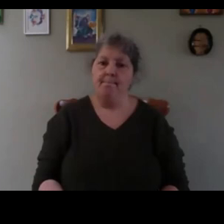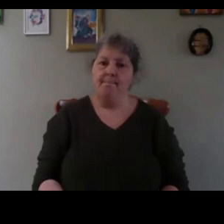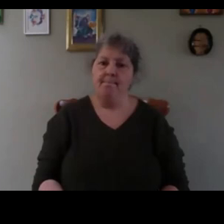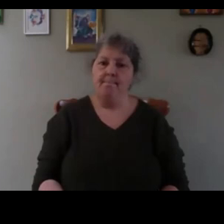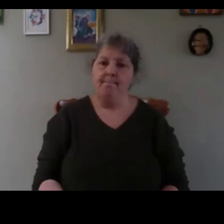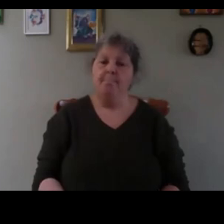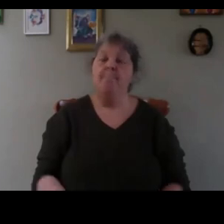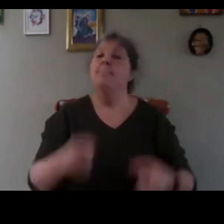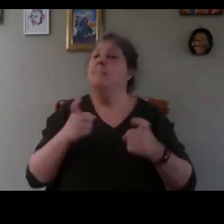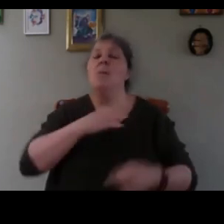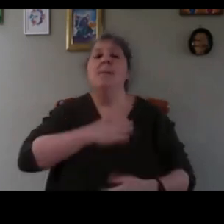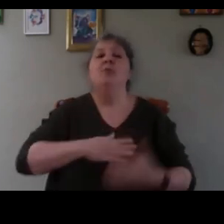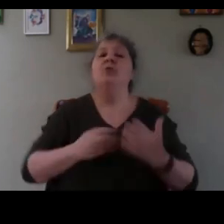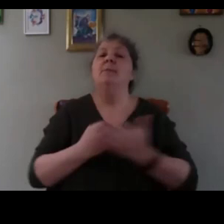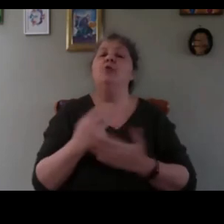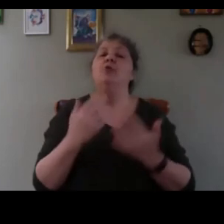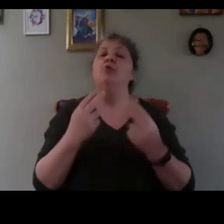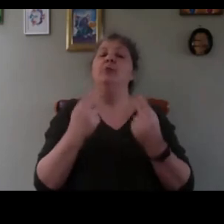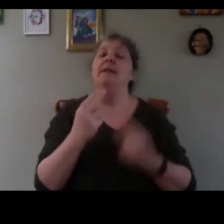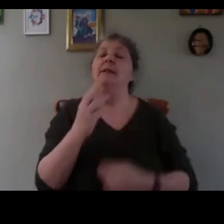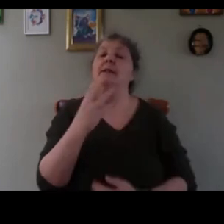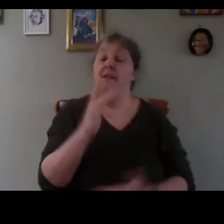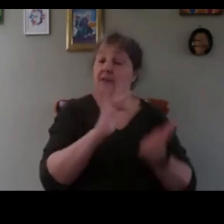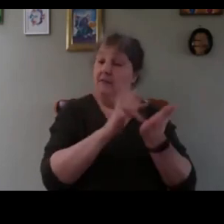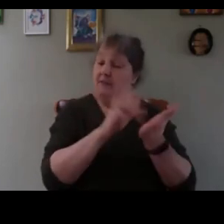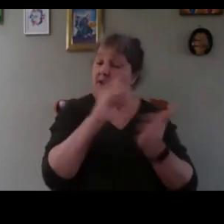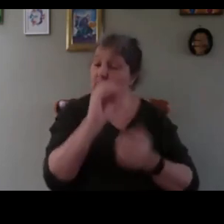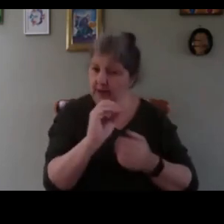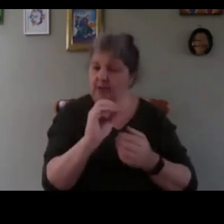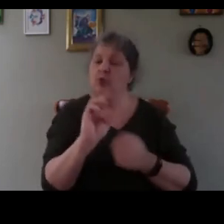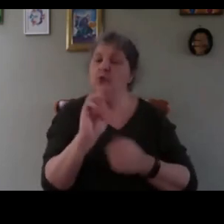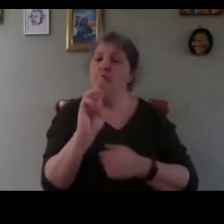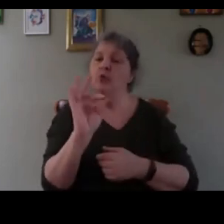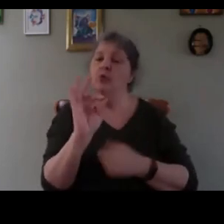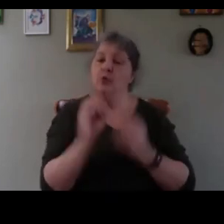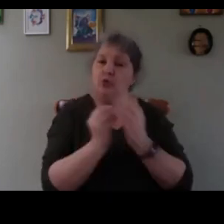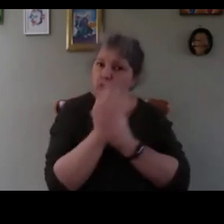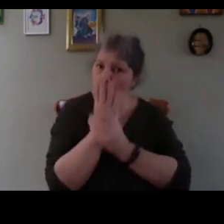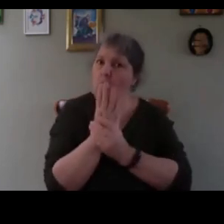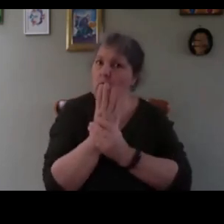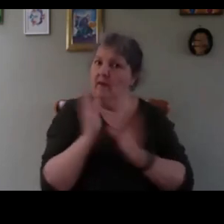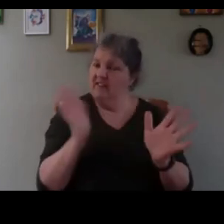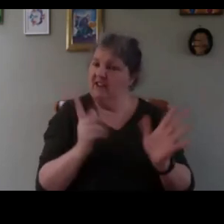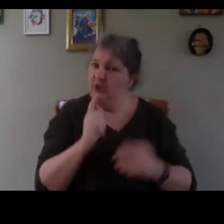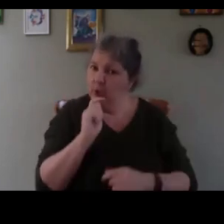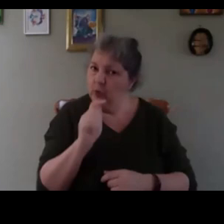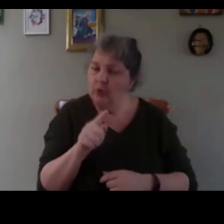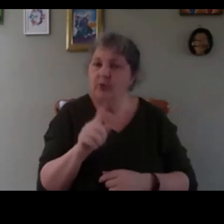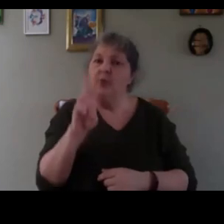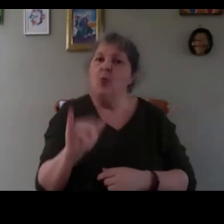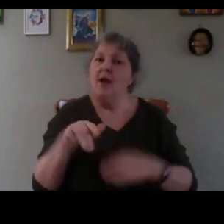I just explained that you need 15 degrees at least to germinate stuff plant the seeds so it's why I have